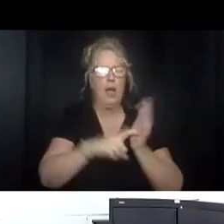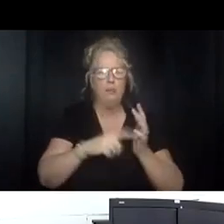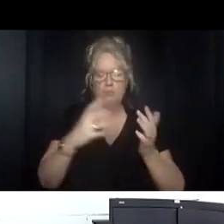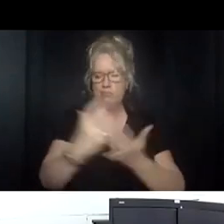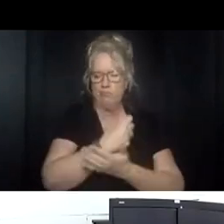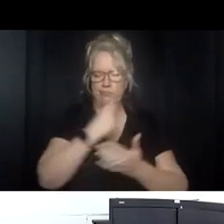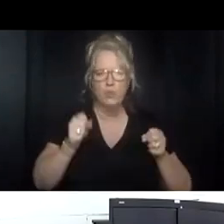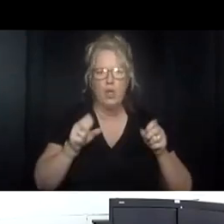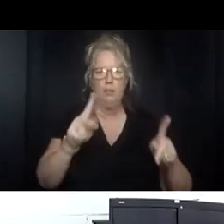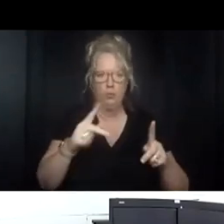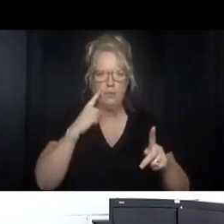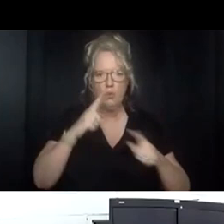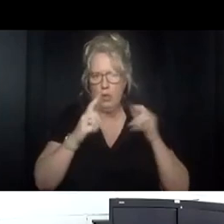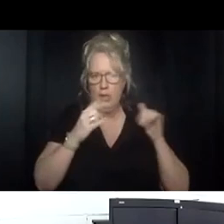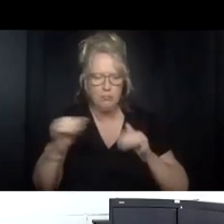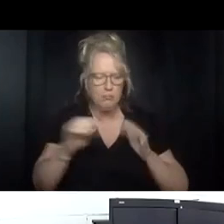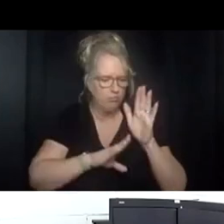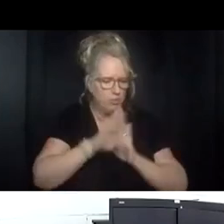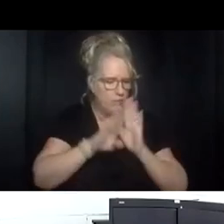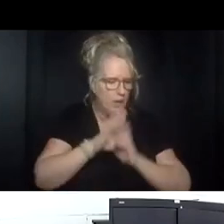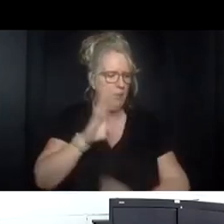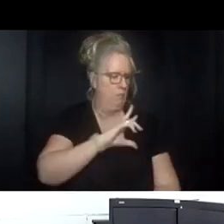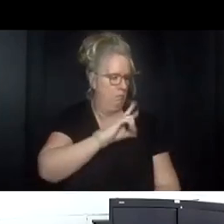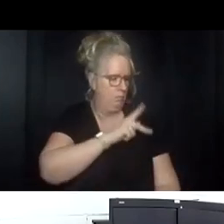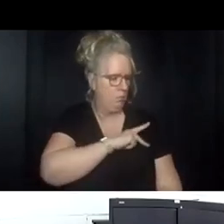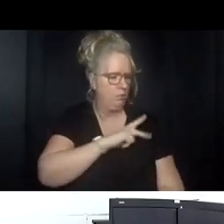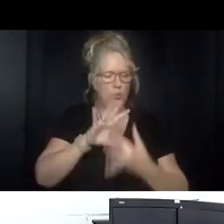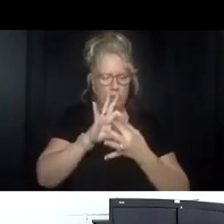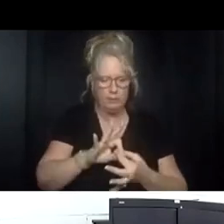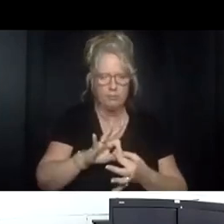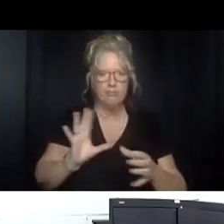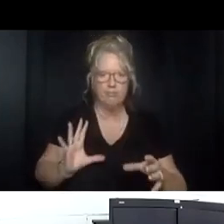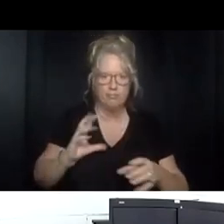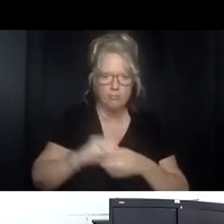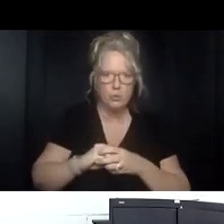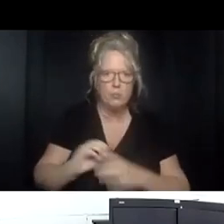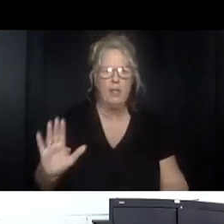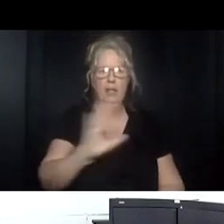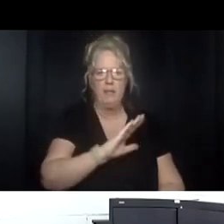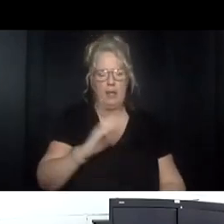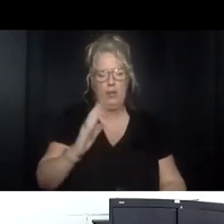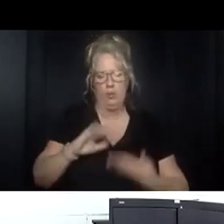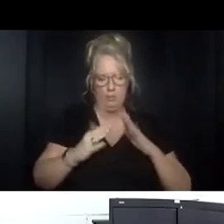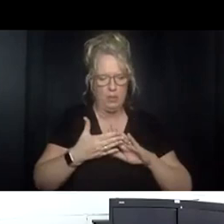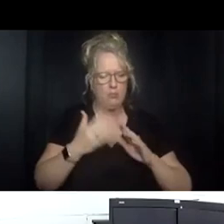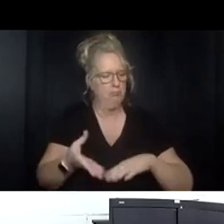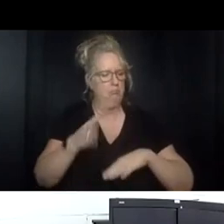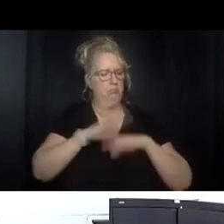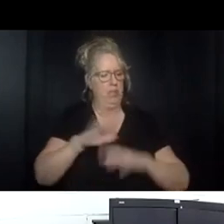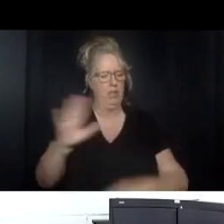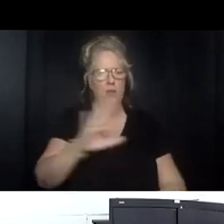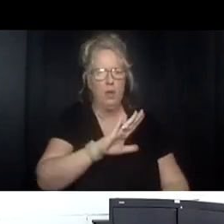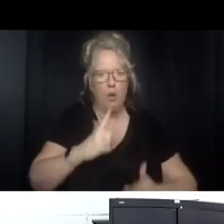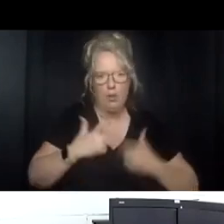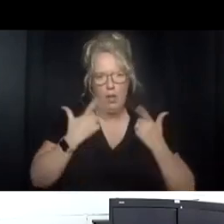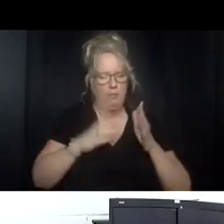that individual to develop personal relations participate in their community increase control over their own lives